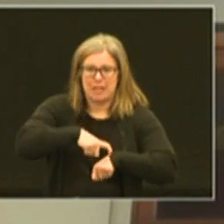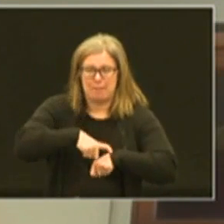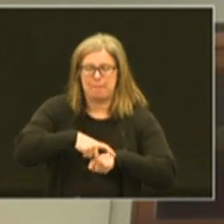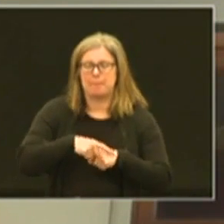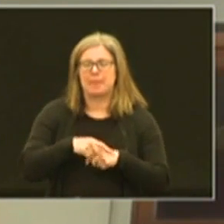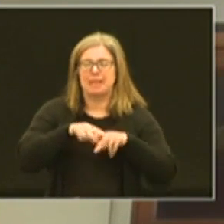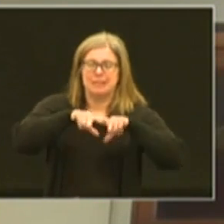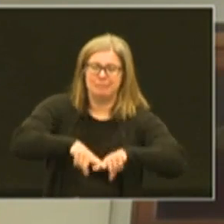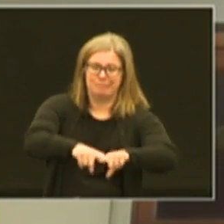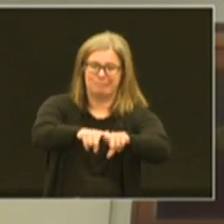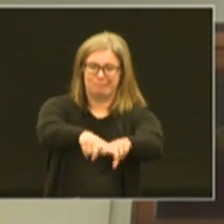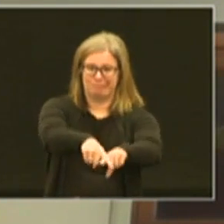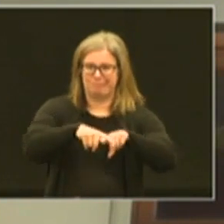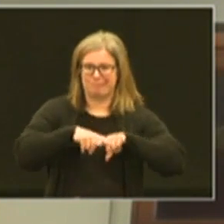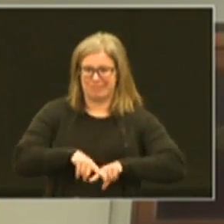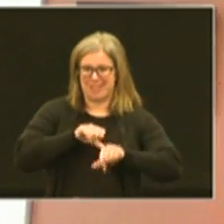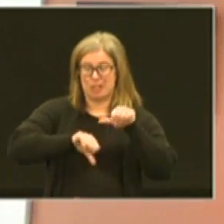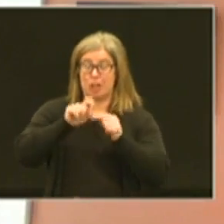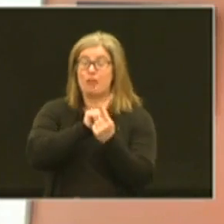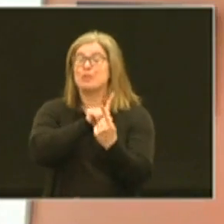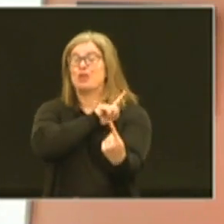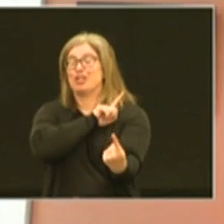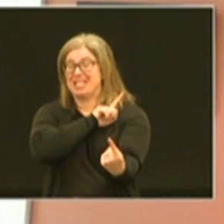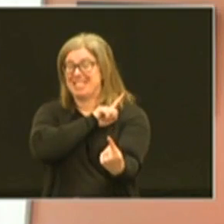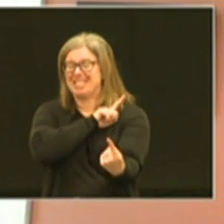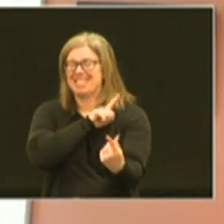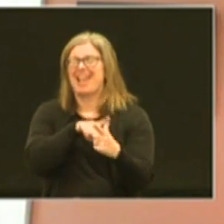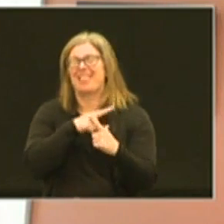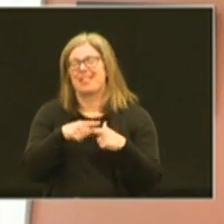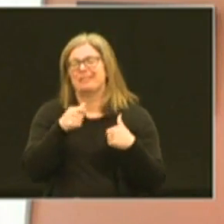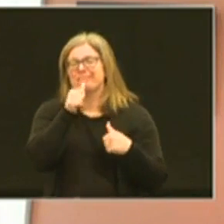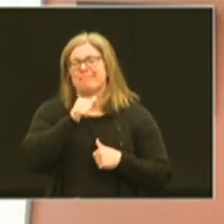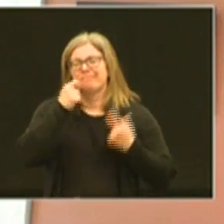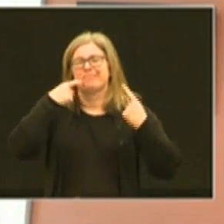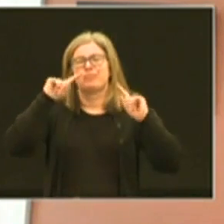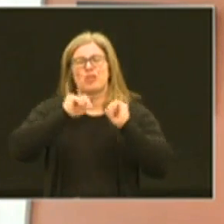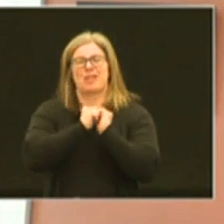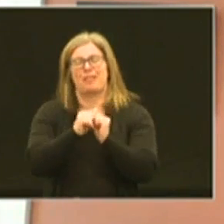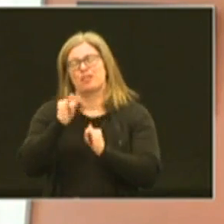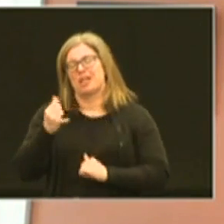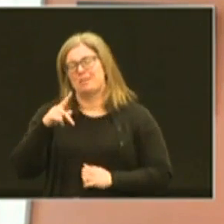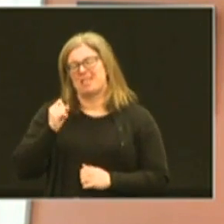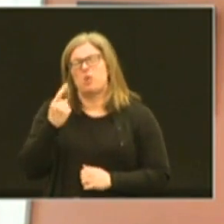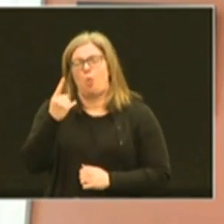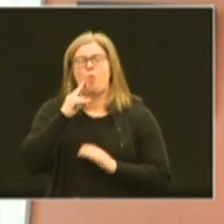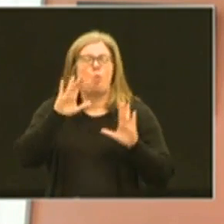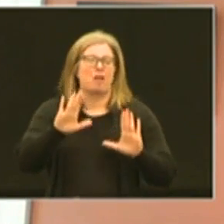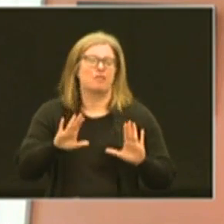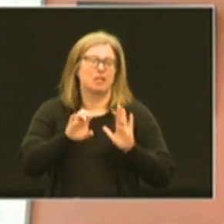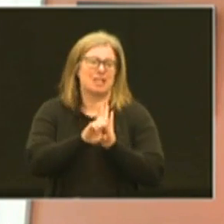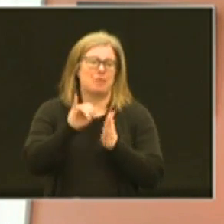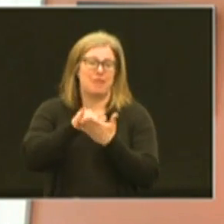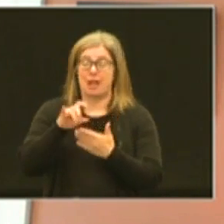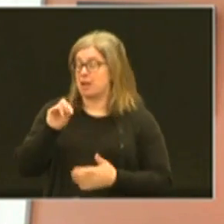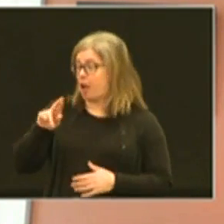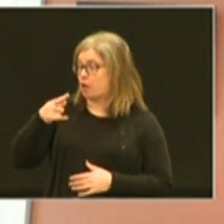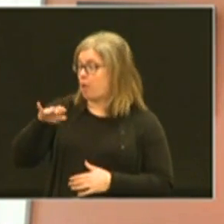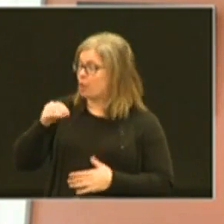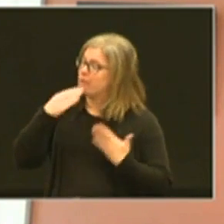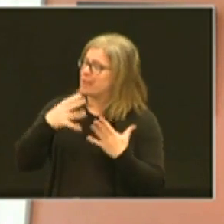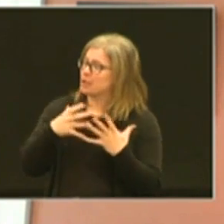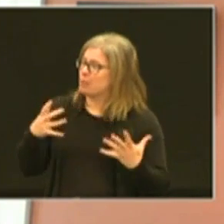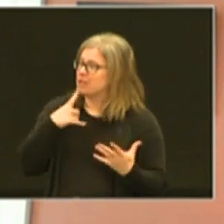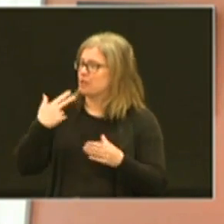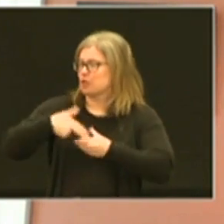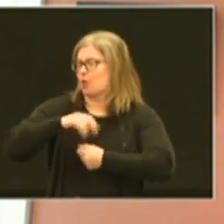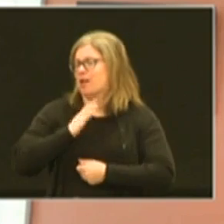lean on each other from a social distance and we'll get through this together and jcps is just a wonderful example of this so dr polio thanks